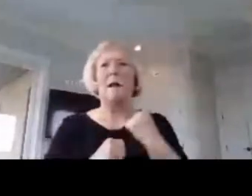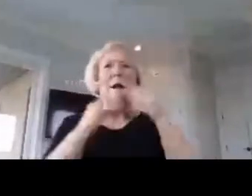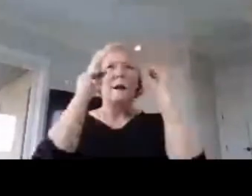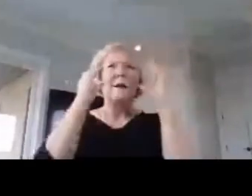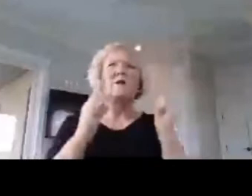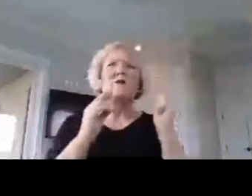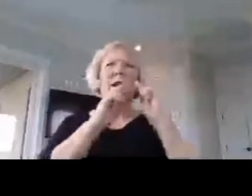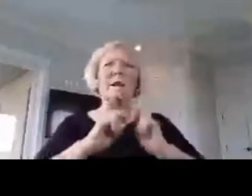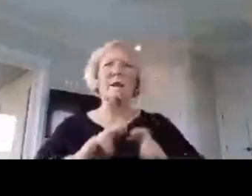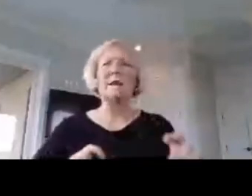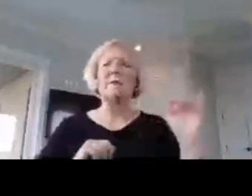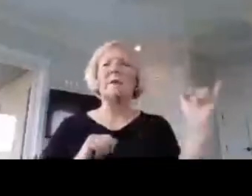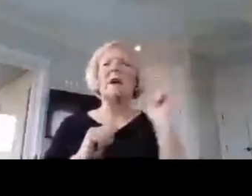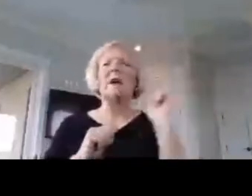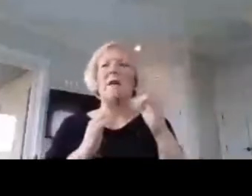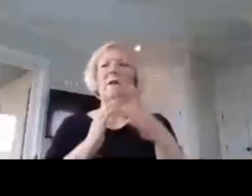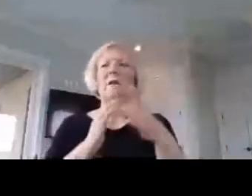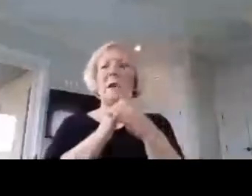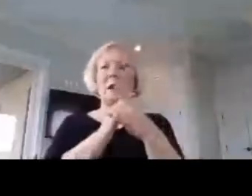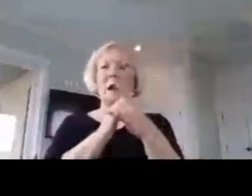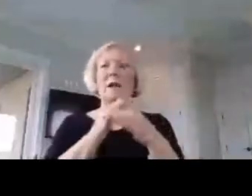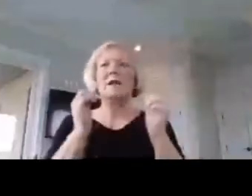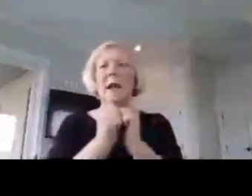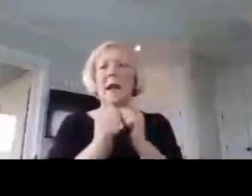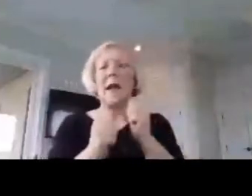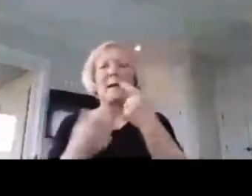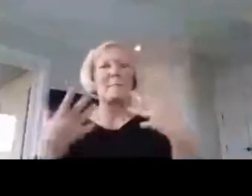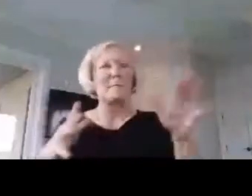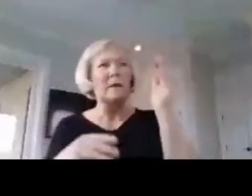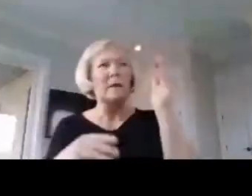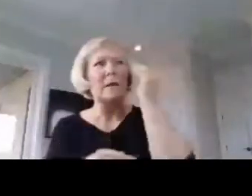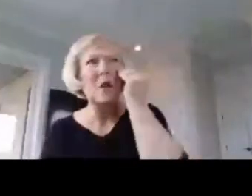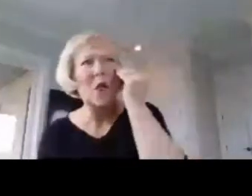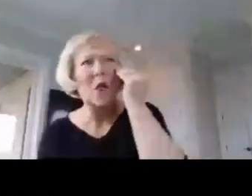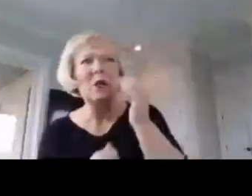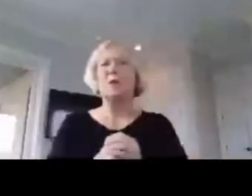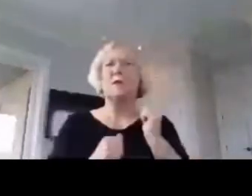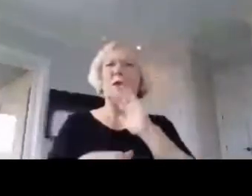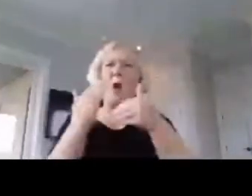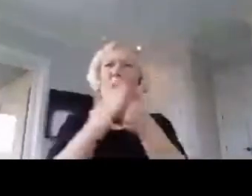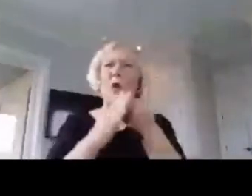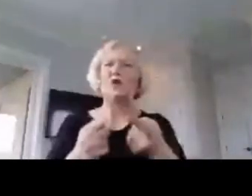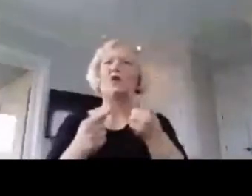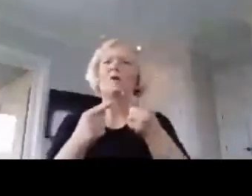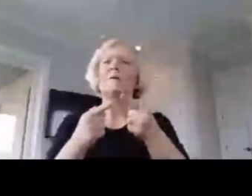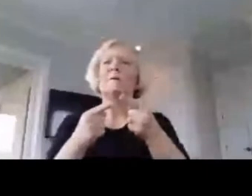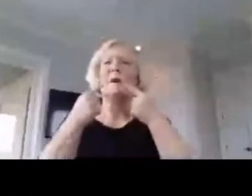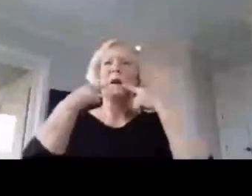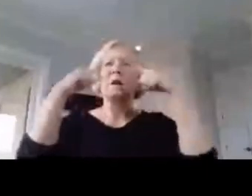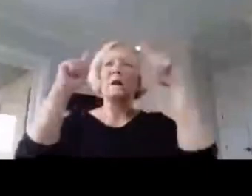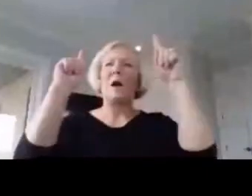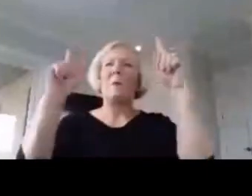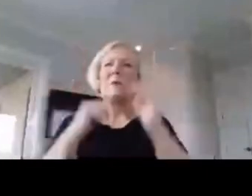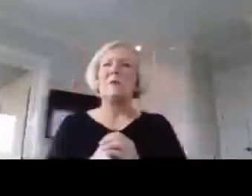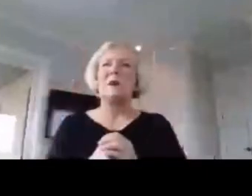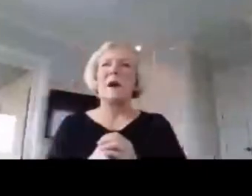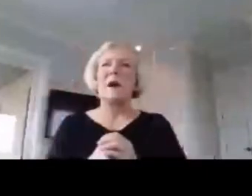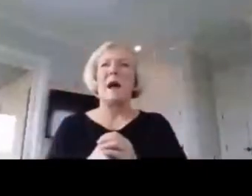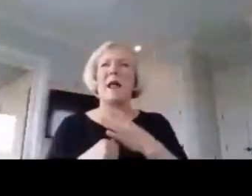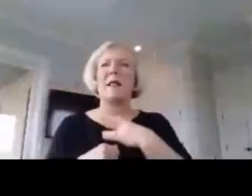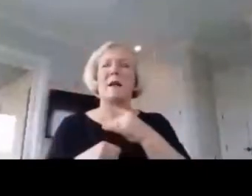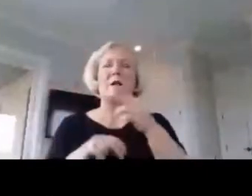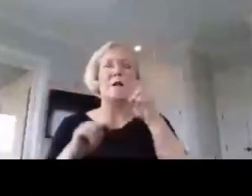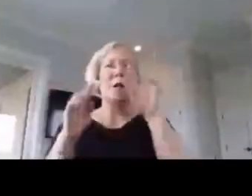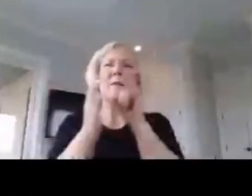of our content and pedagogical knowledge. For all you've accomplished, I like to look at this moment as the